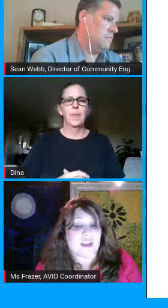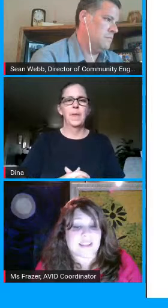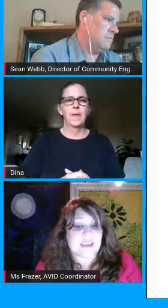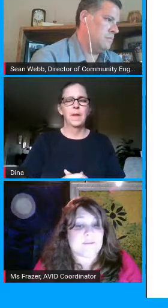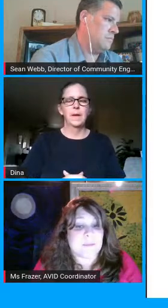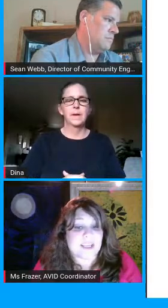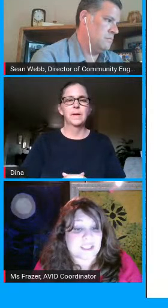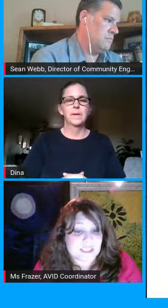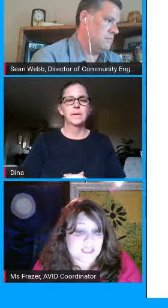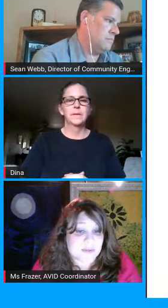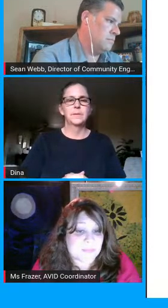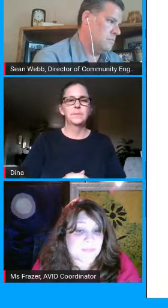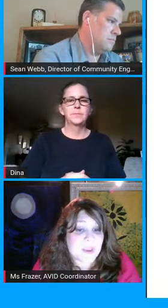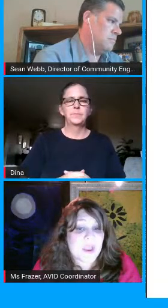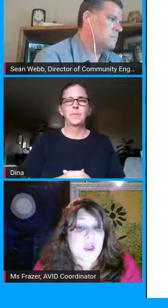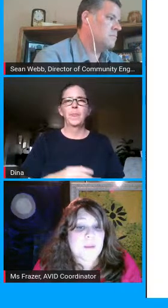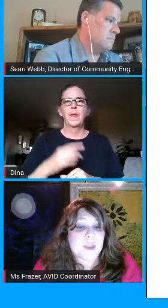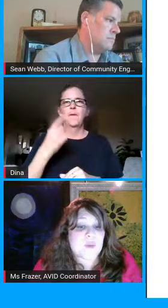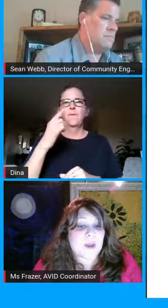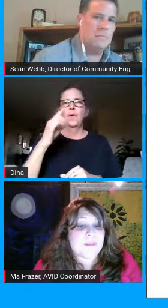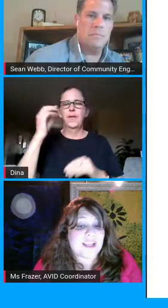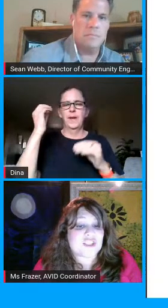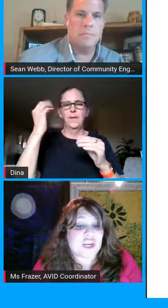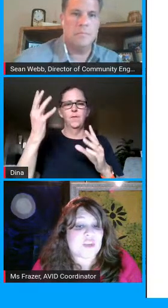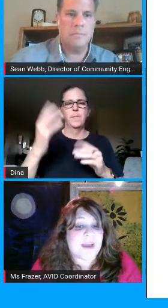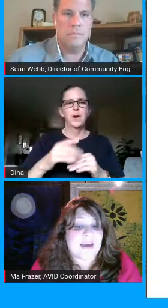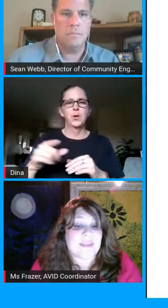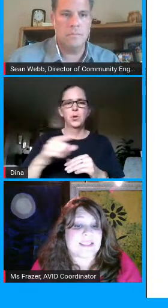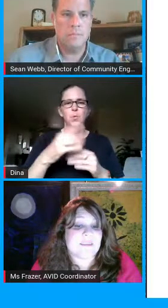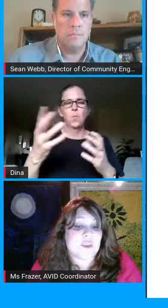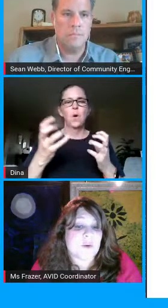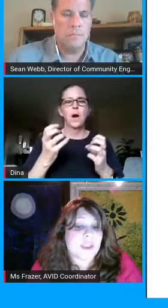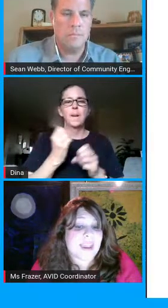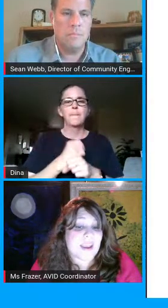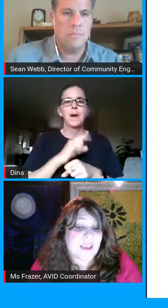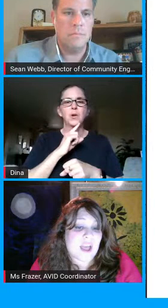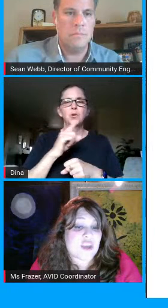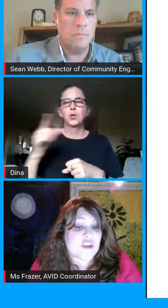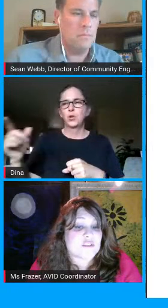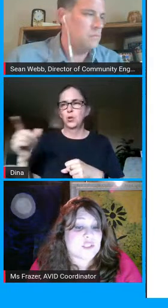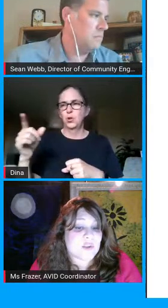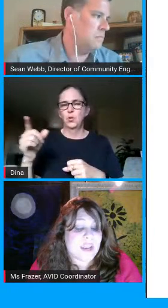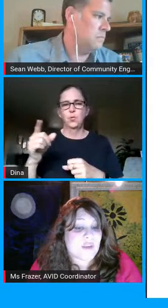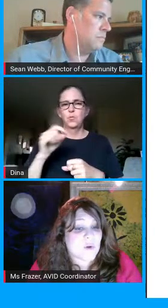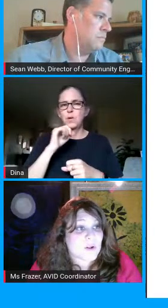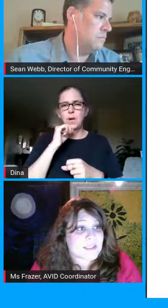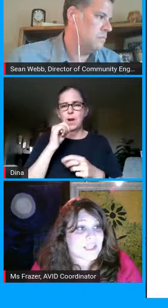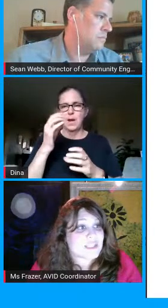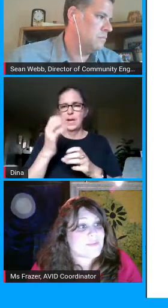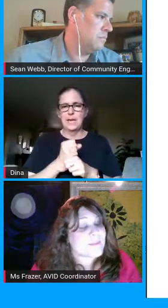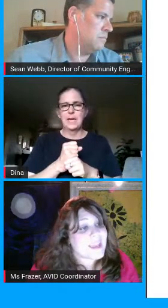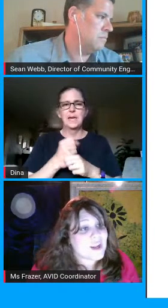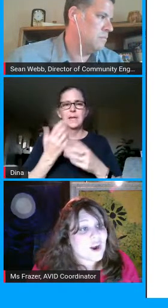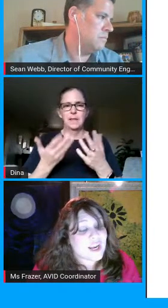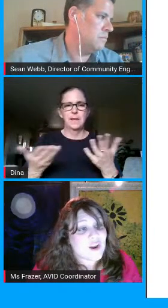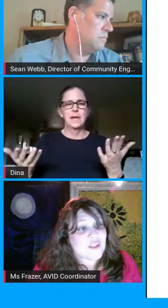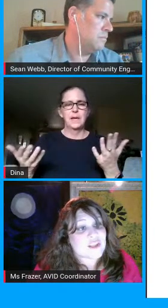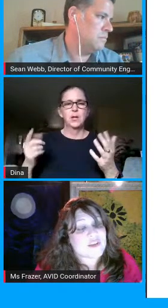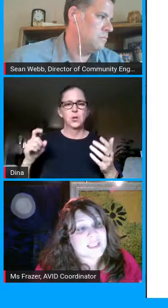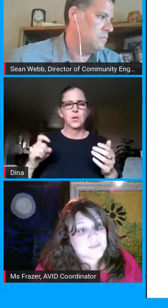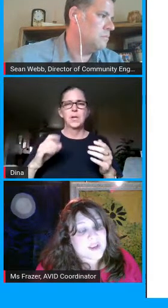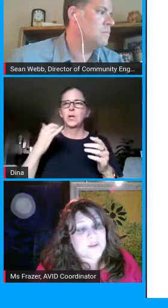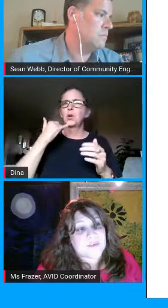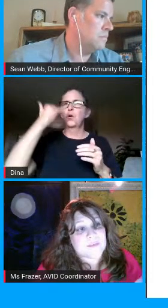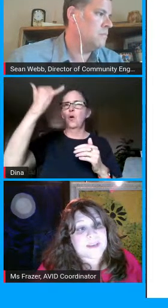look at and look at the information too but you want to make sure you have this if you are getting a new student enrolled such as from kindergarten